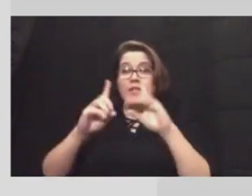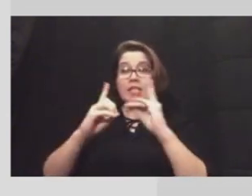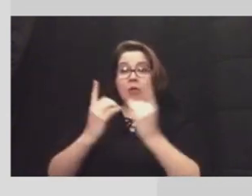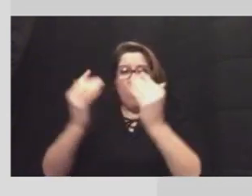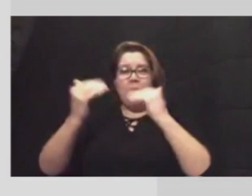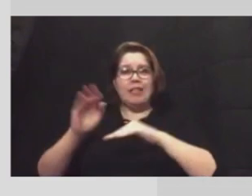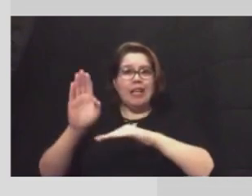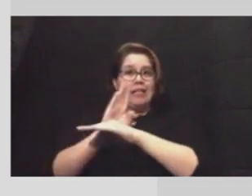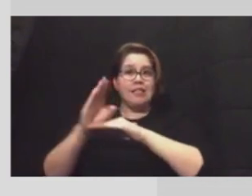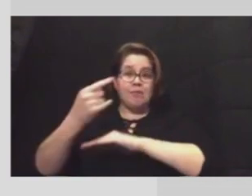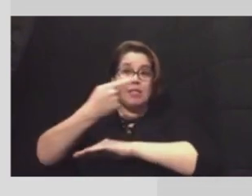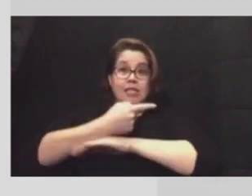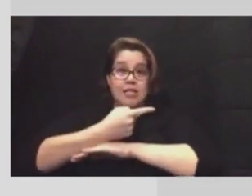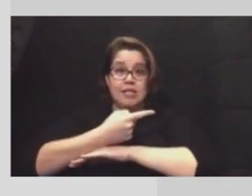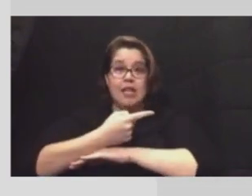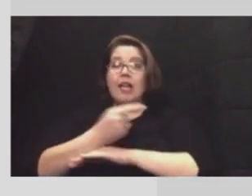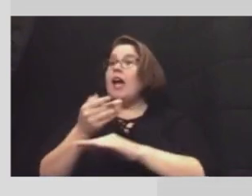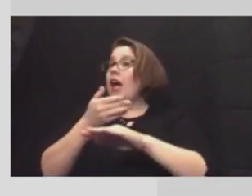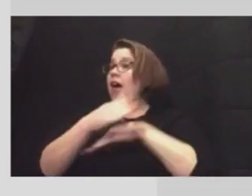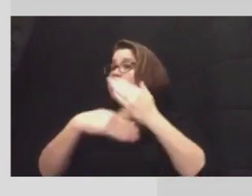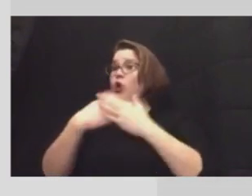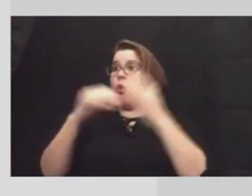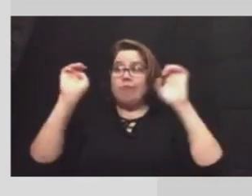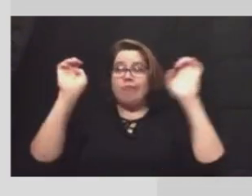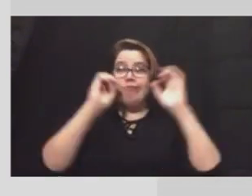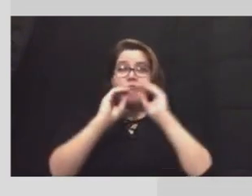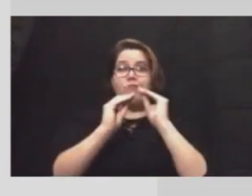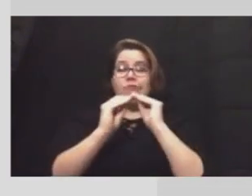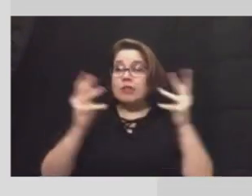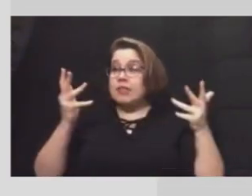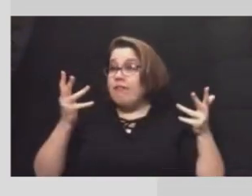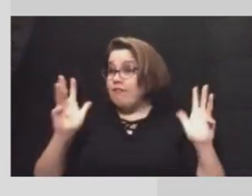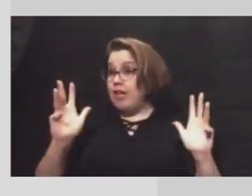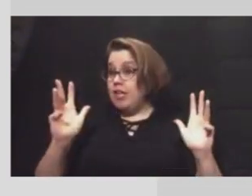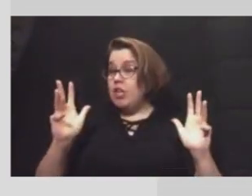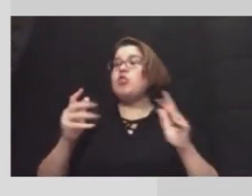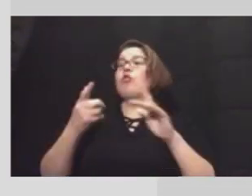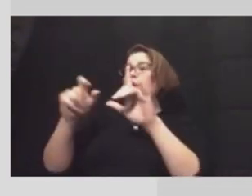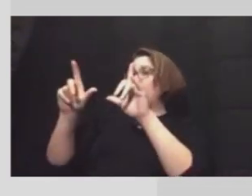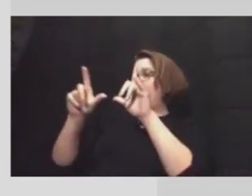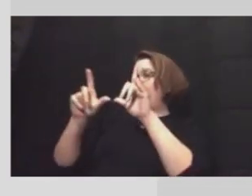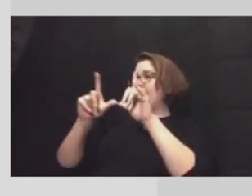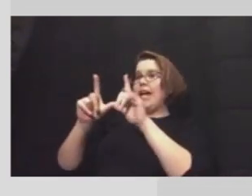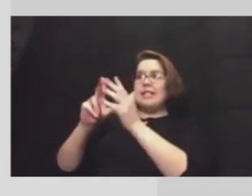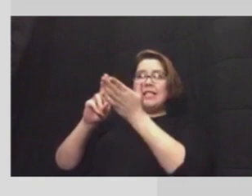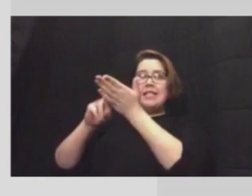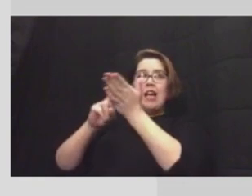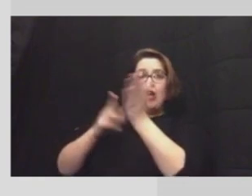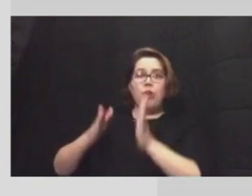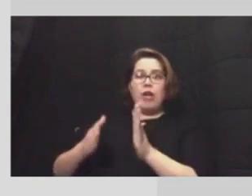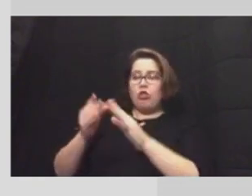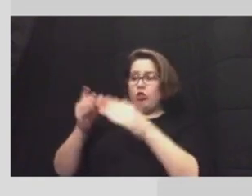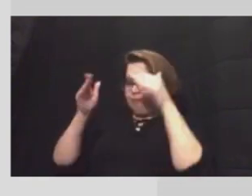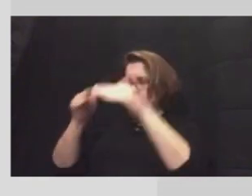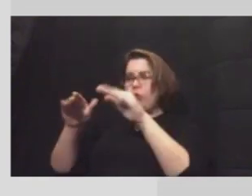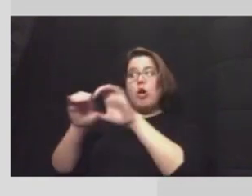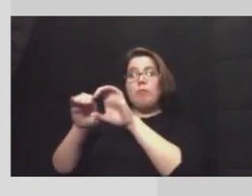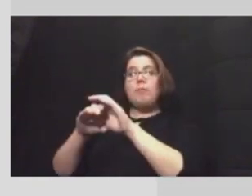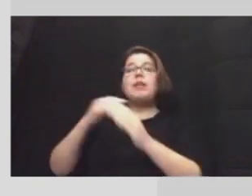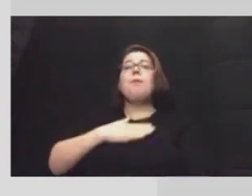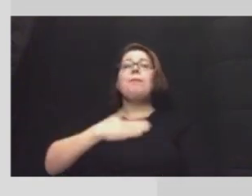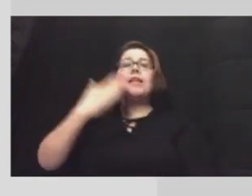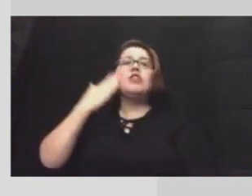business day once all emergency repairs are completed by a licensed plumbing contractor. Please beware of